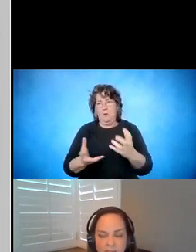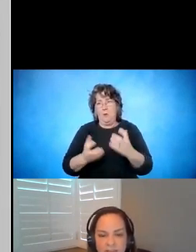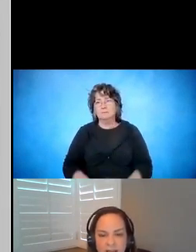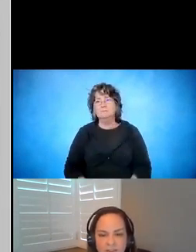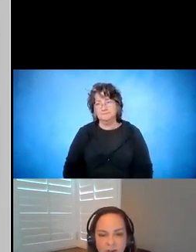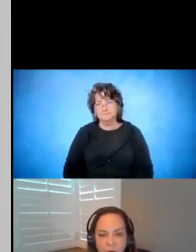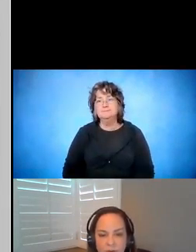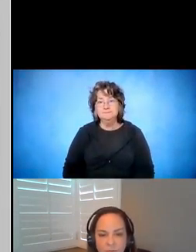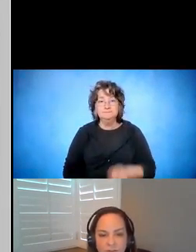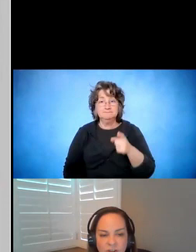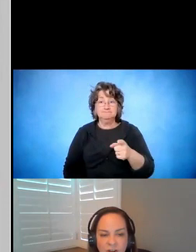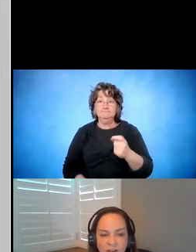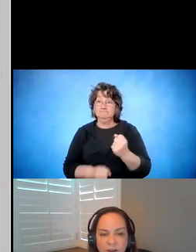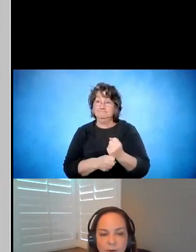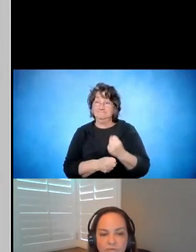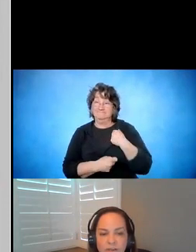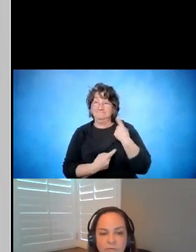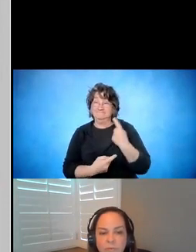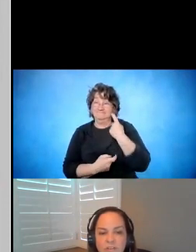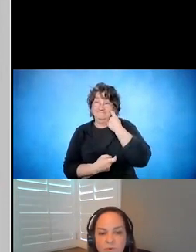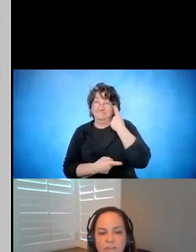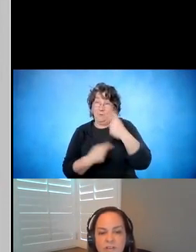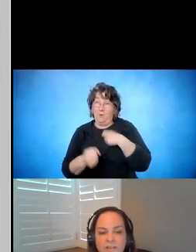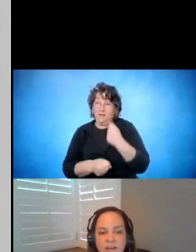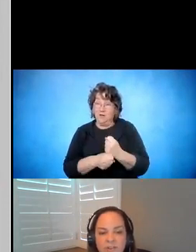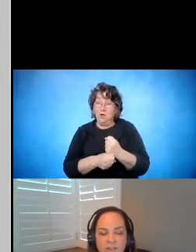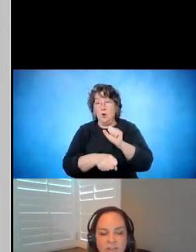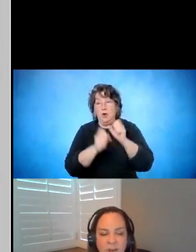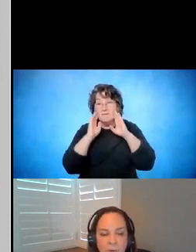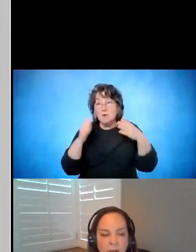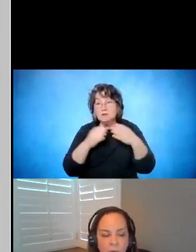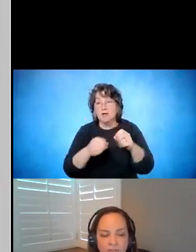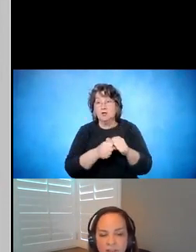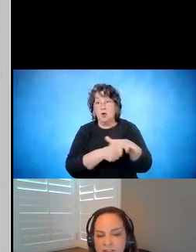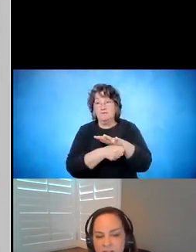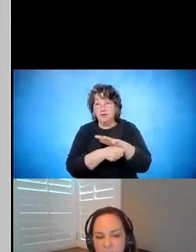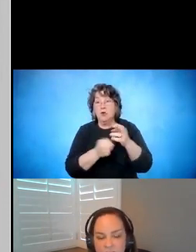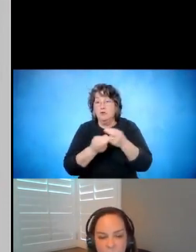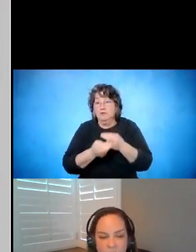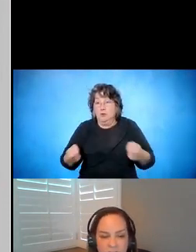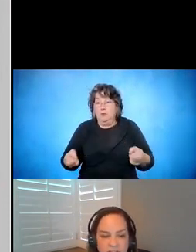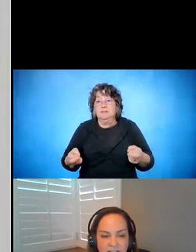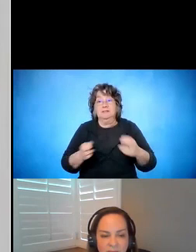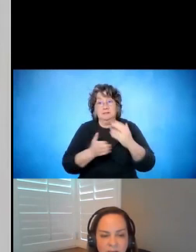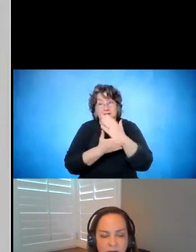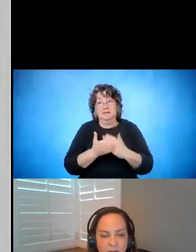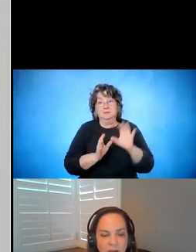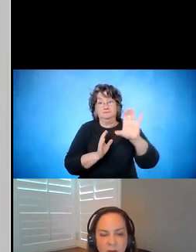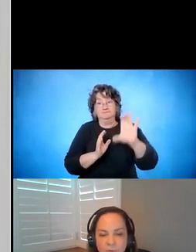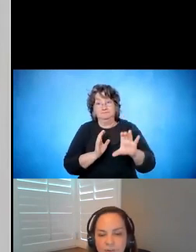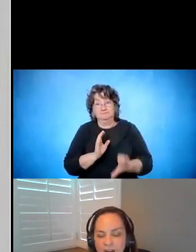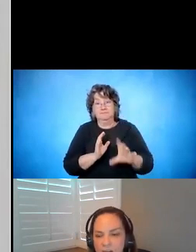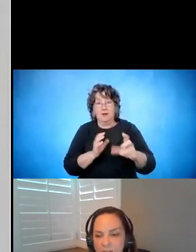This last year, we worked on a COVID resources section. So we have lots of resources that have been